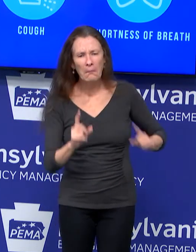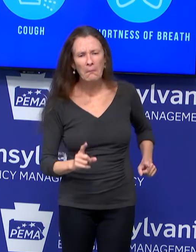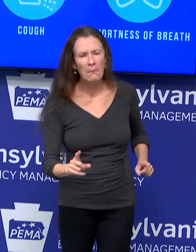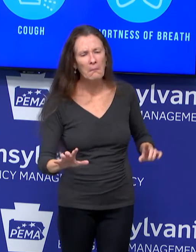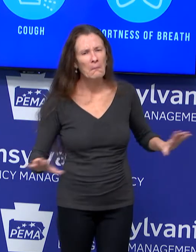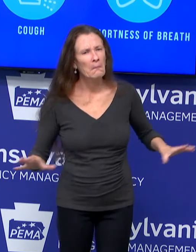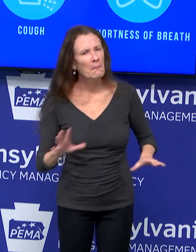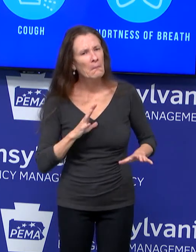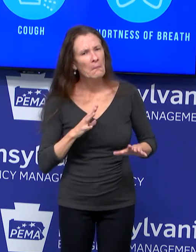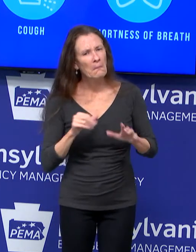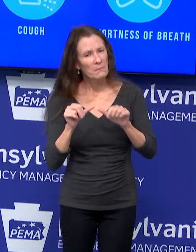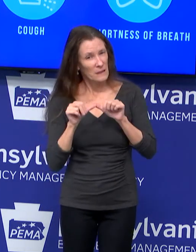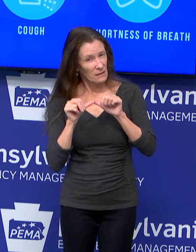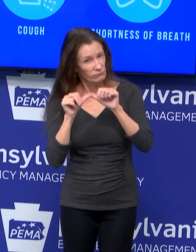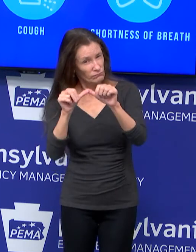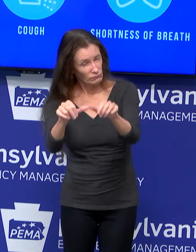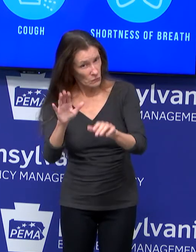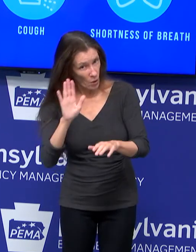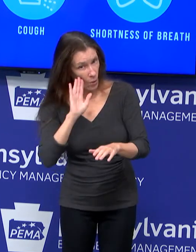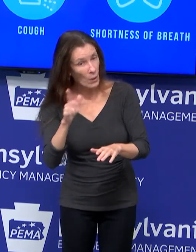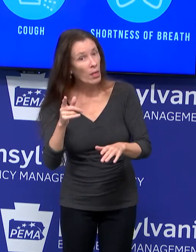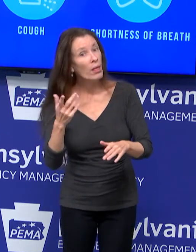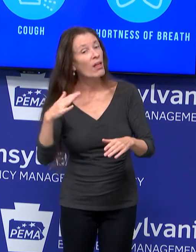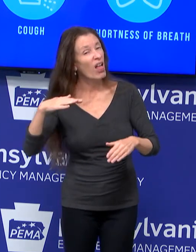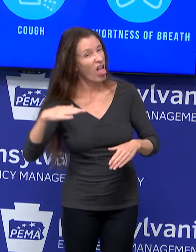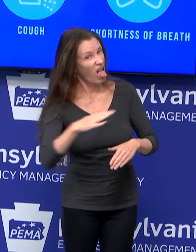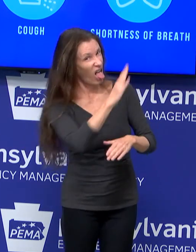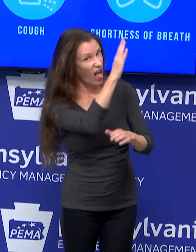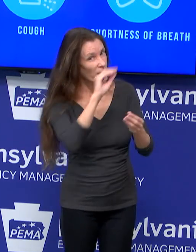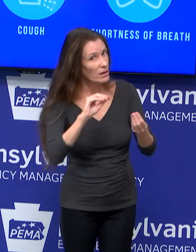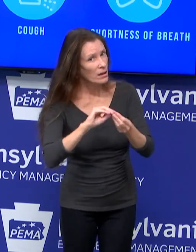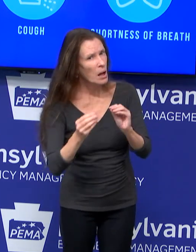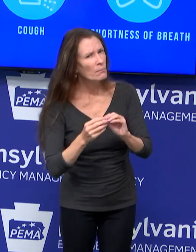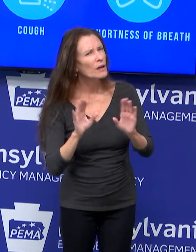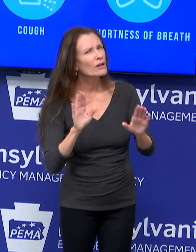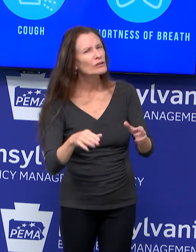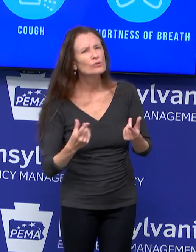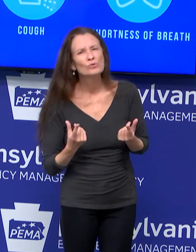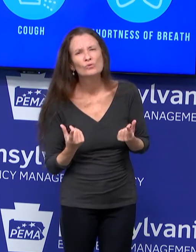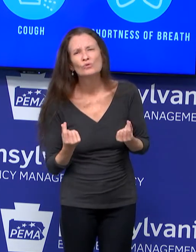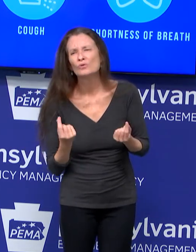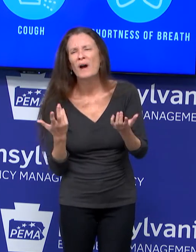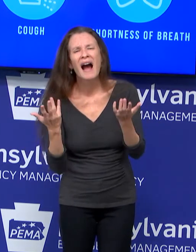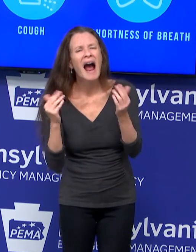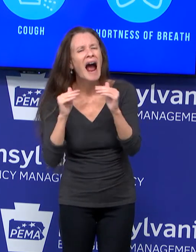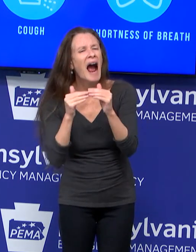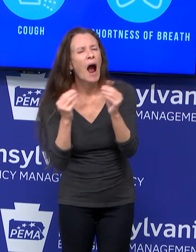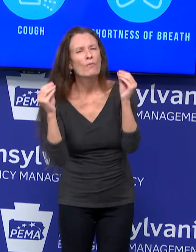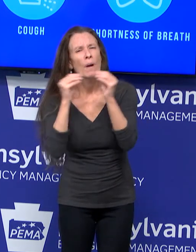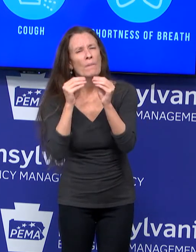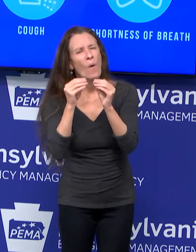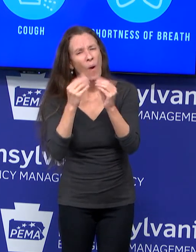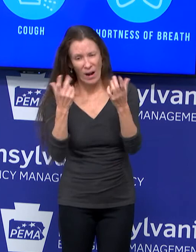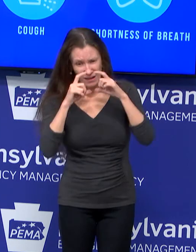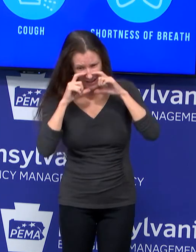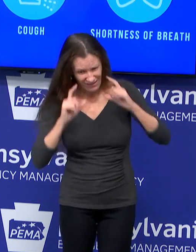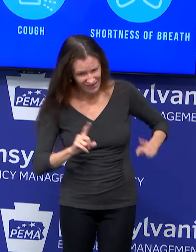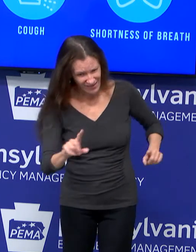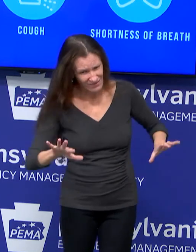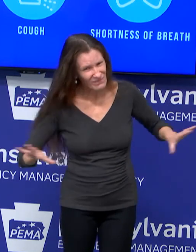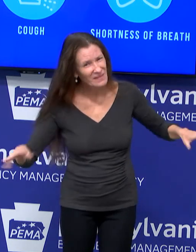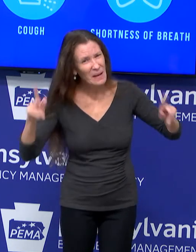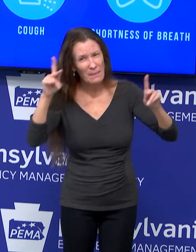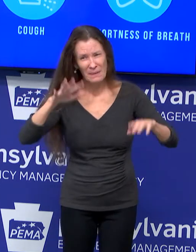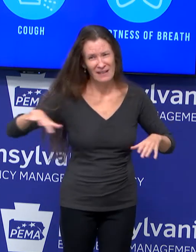trend of these increase of cases, what can these people expect? What more can people do who are already following the mitigation